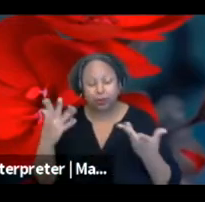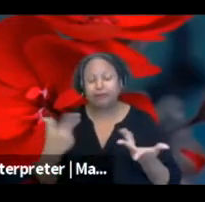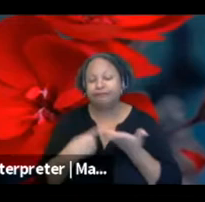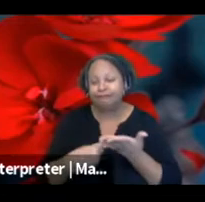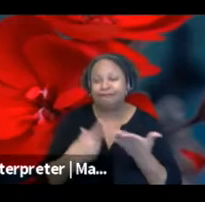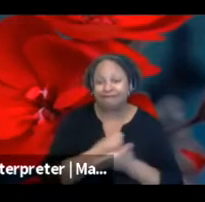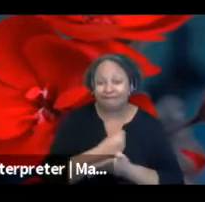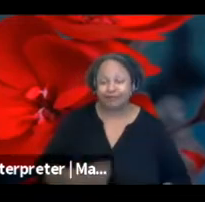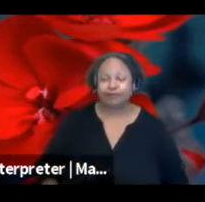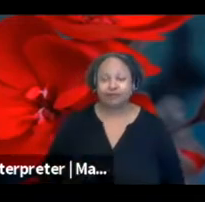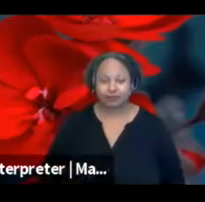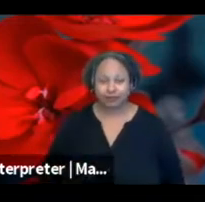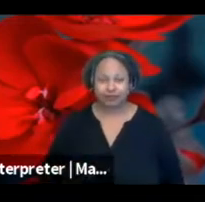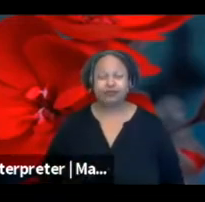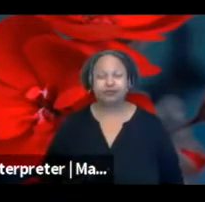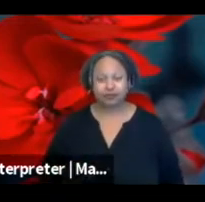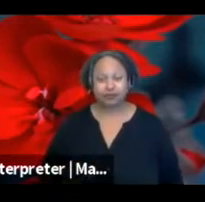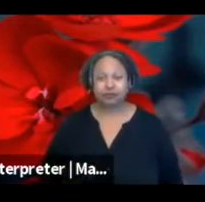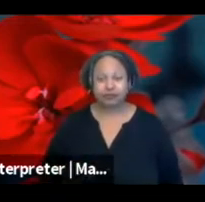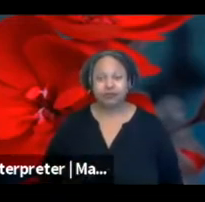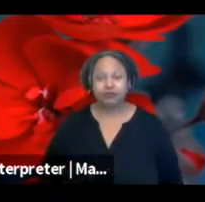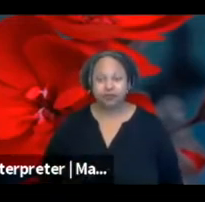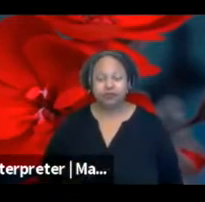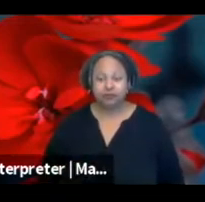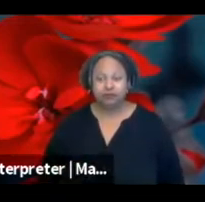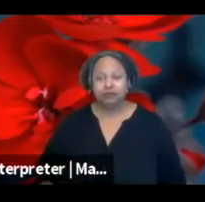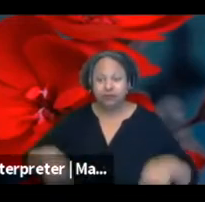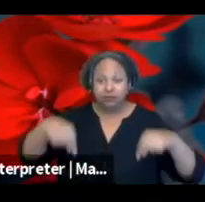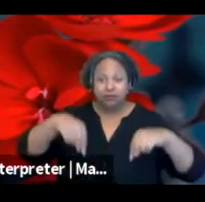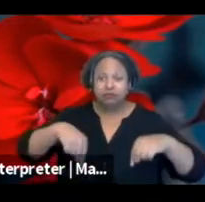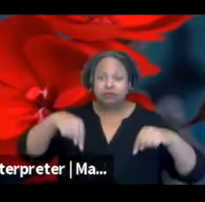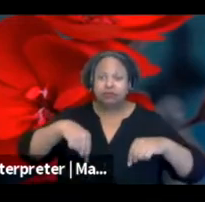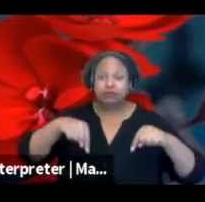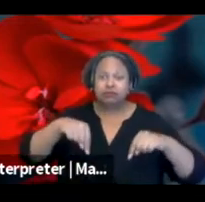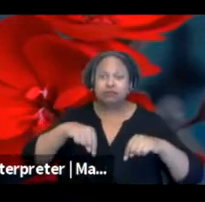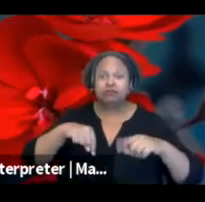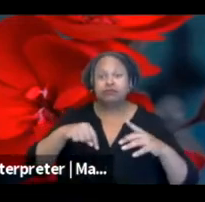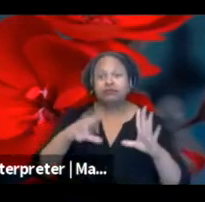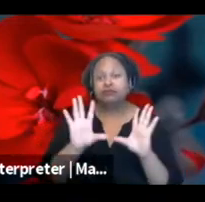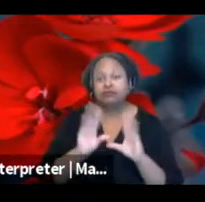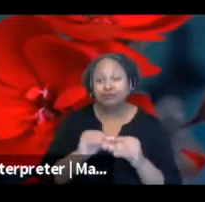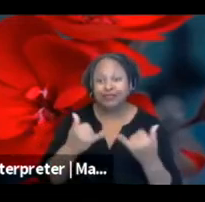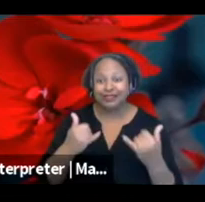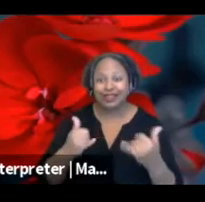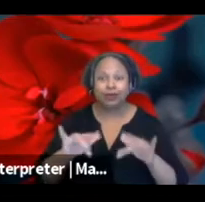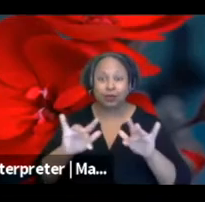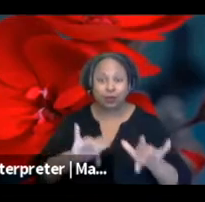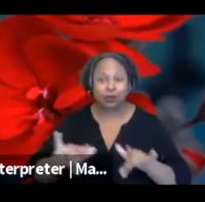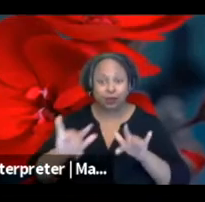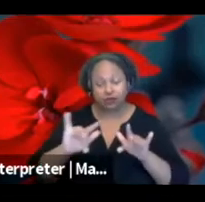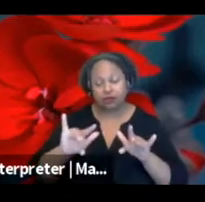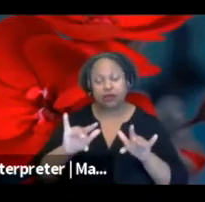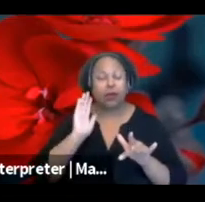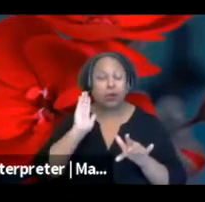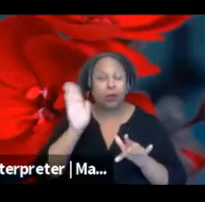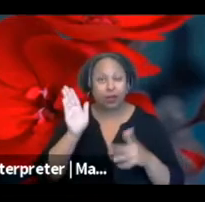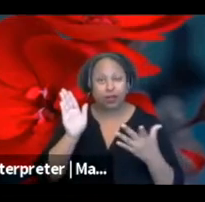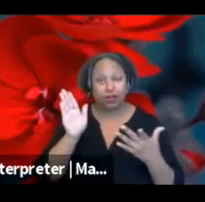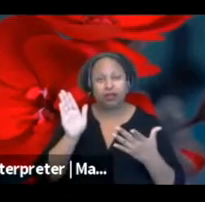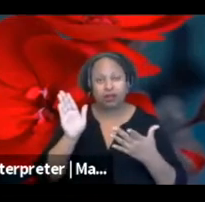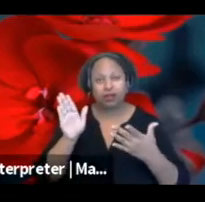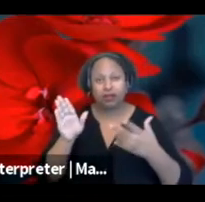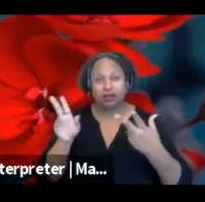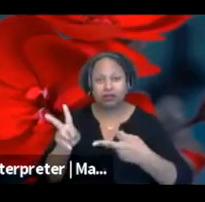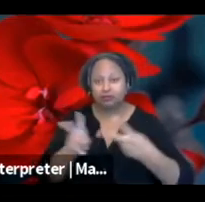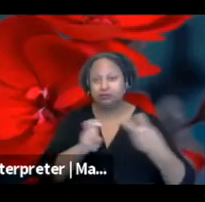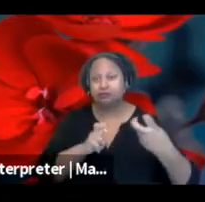So this video is also the session is also being recorded. And we will be sharing this to our social media